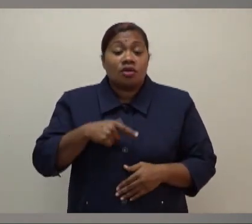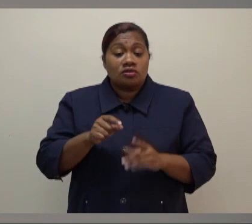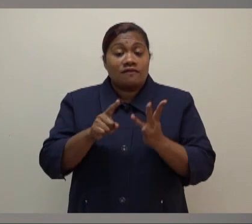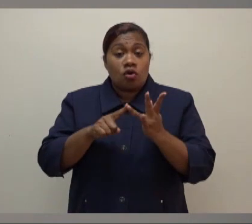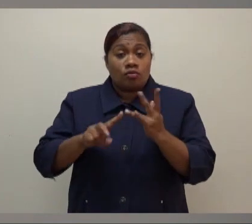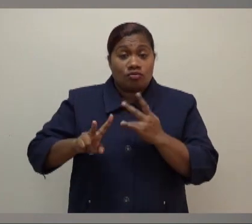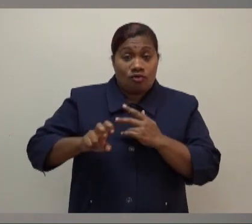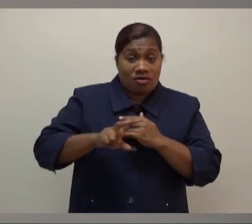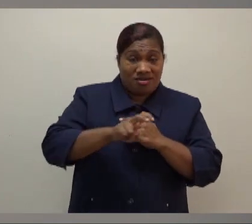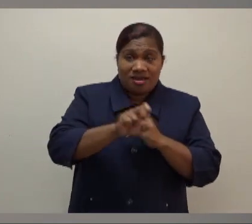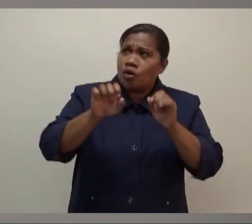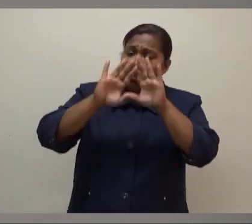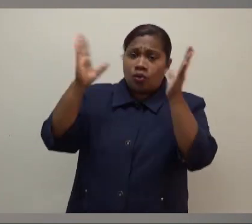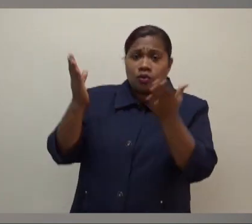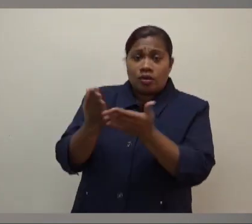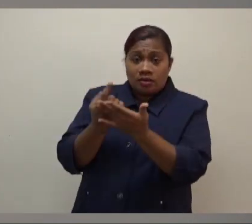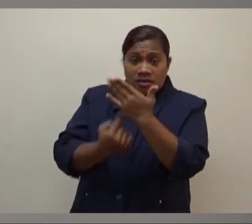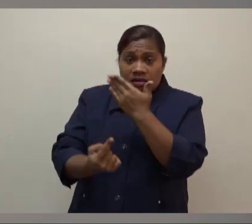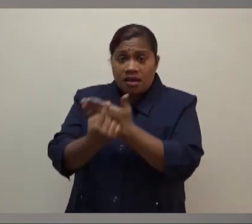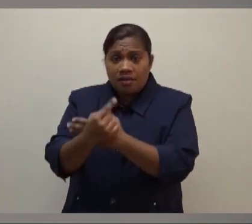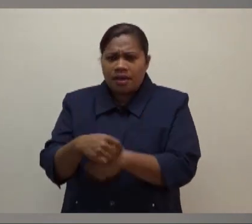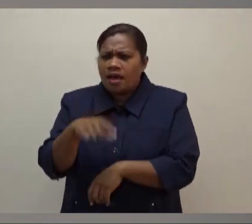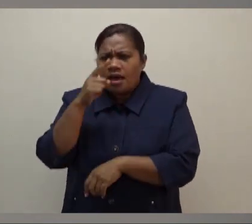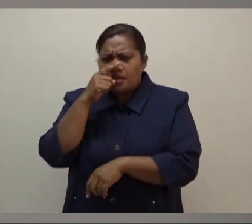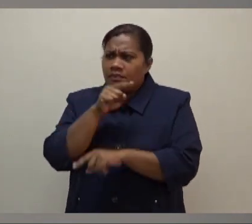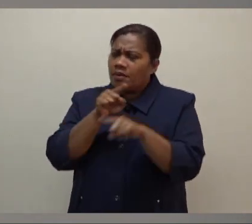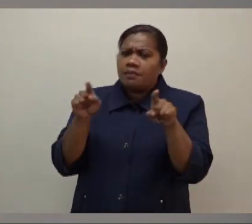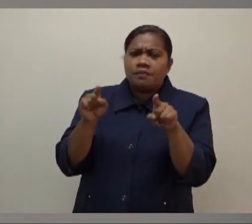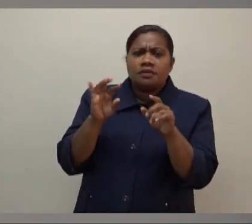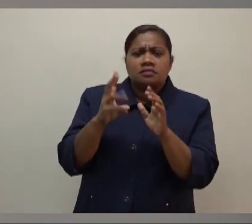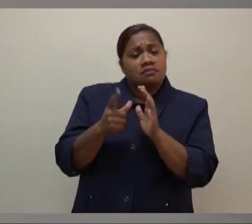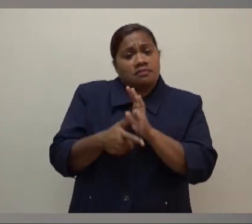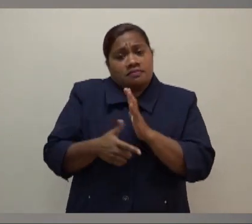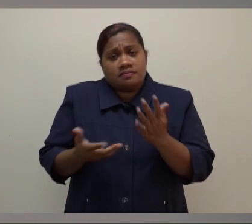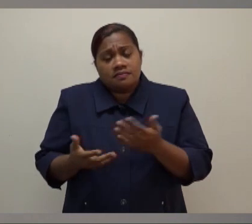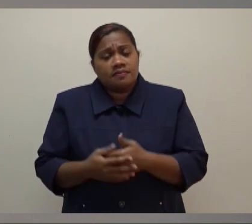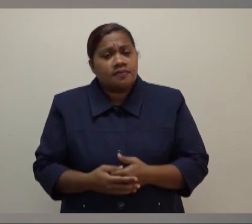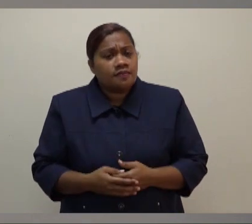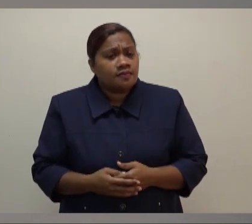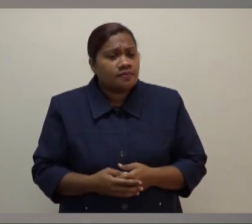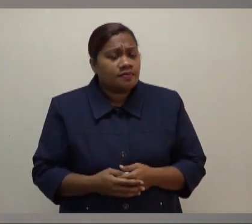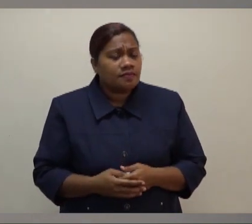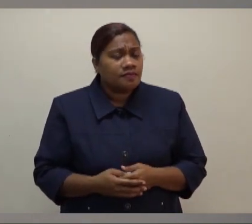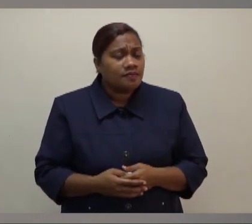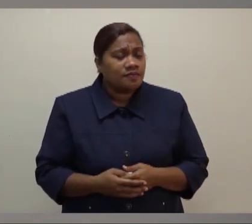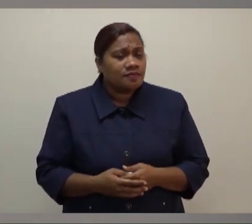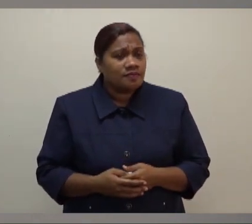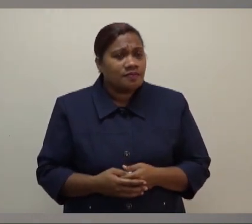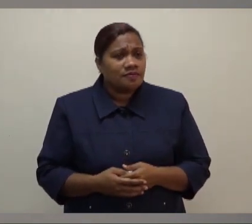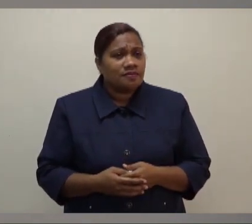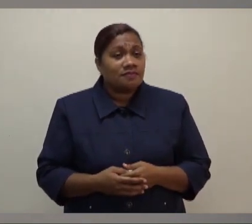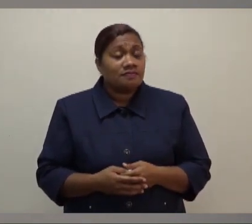globally that, you know, people sometimes would perhaps, you know, be less, you know,